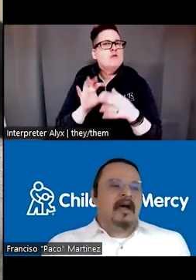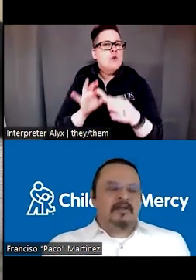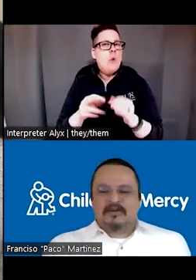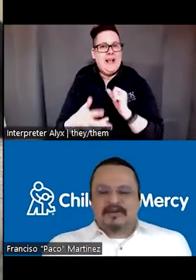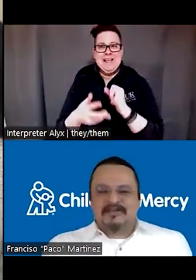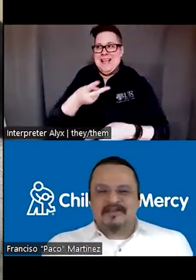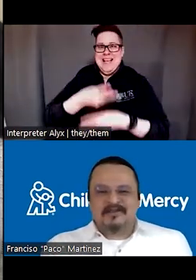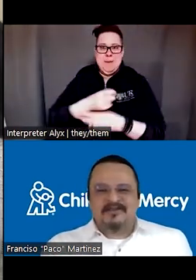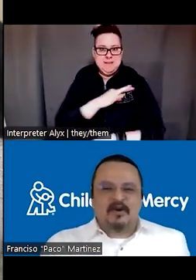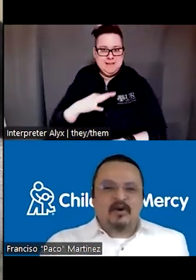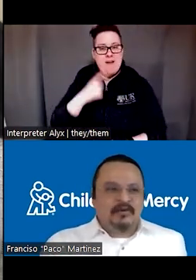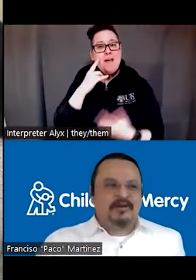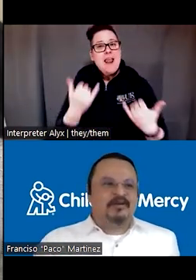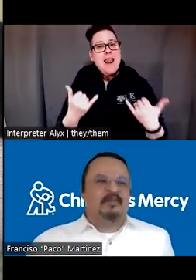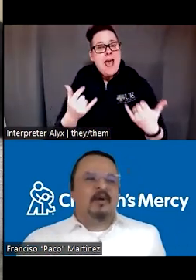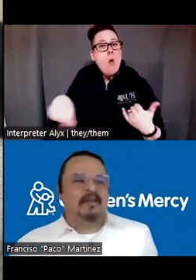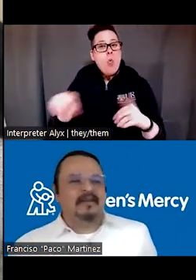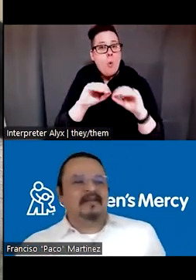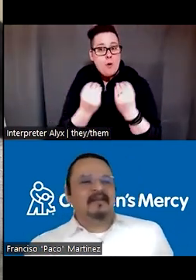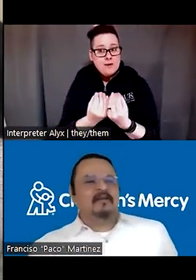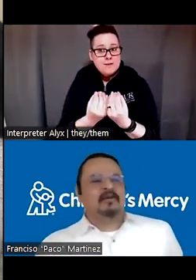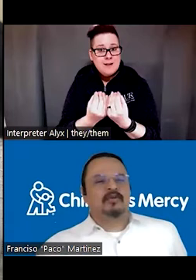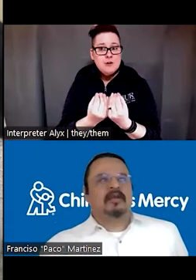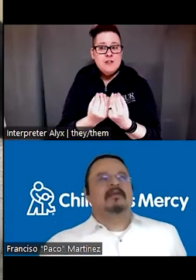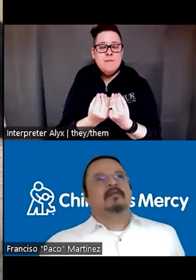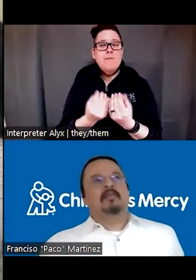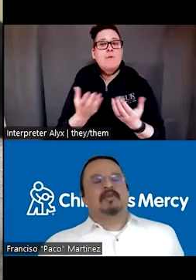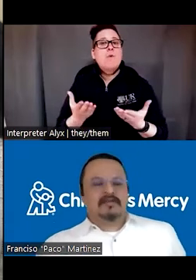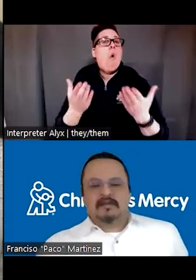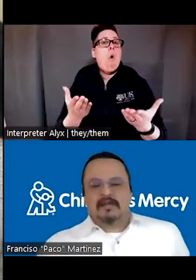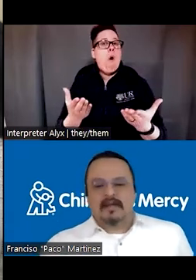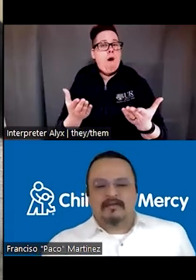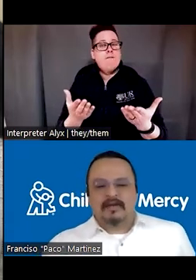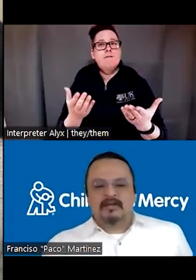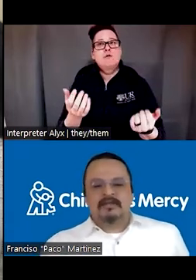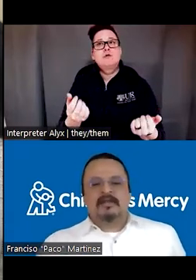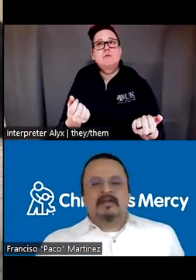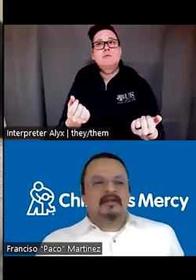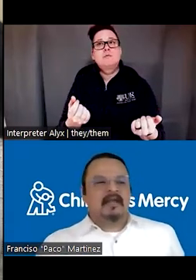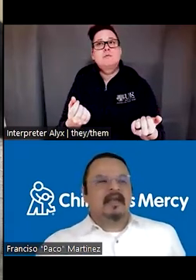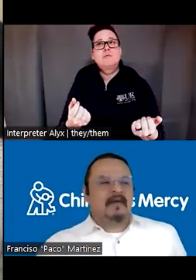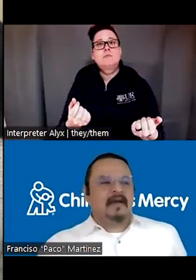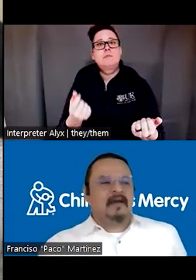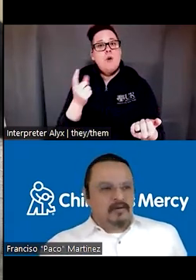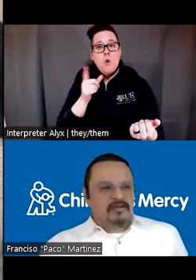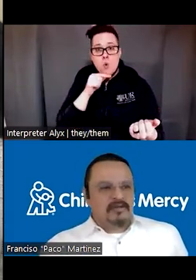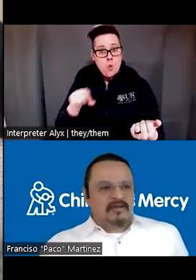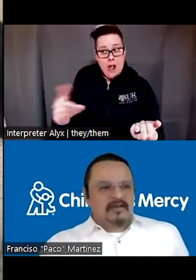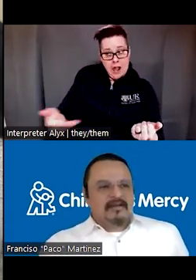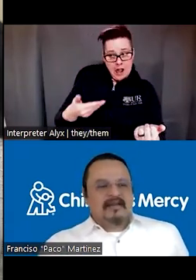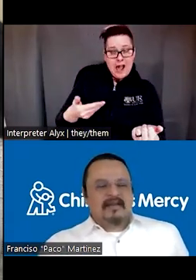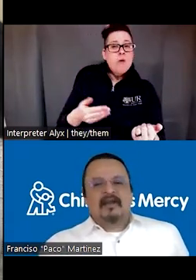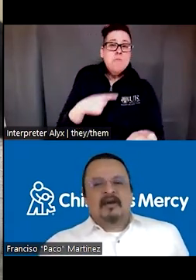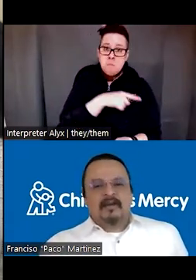now these organizations offer to the public or to the to the potential recruits that they have a coach